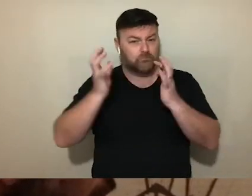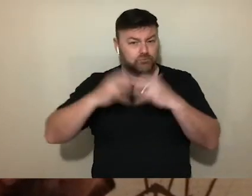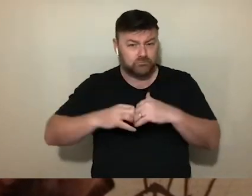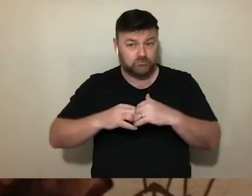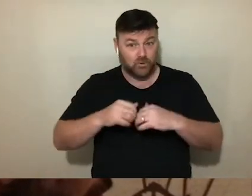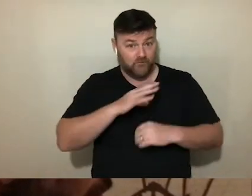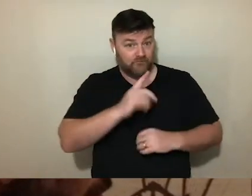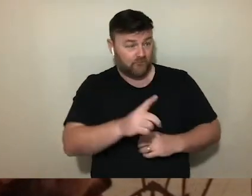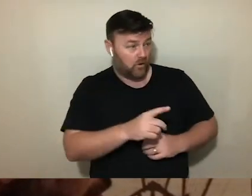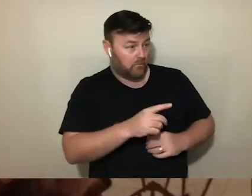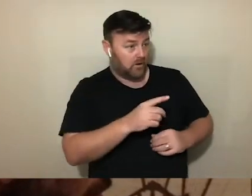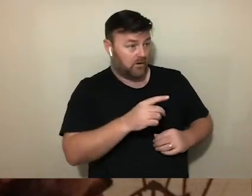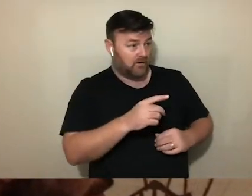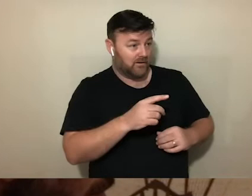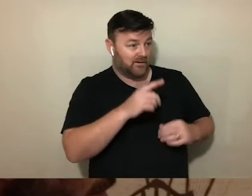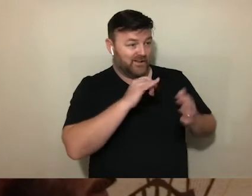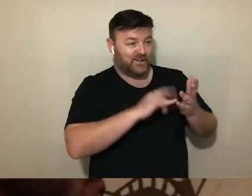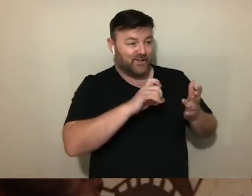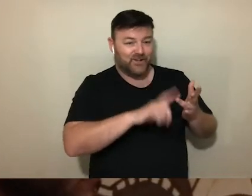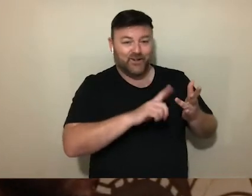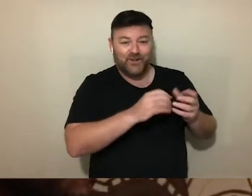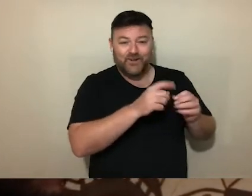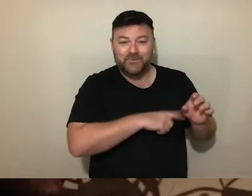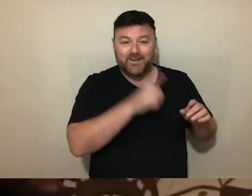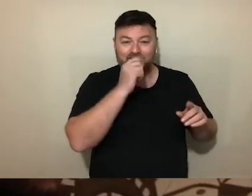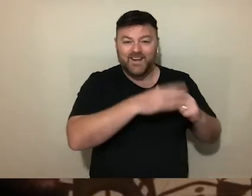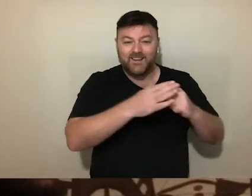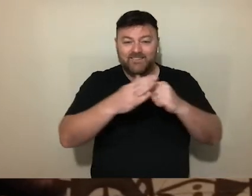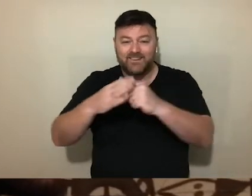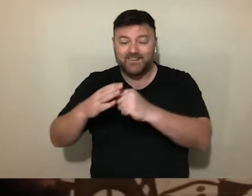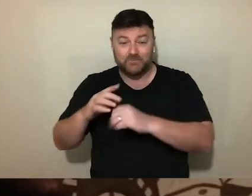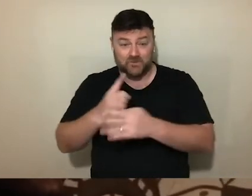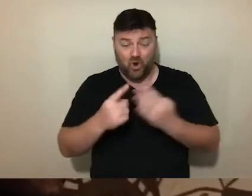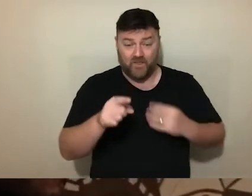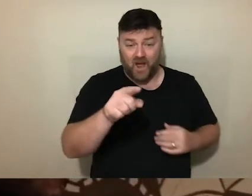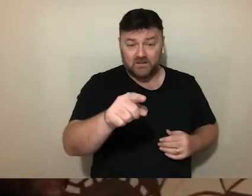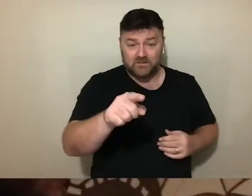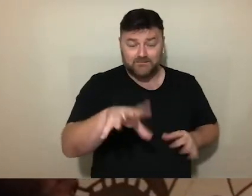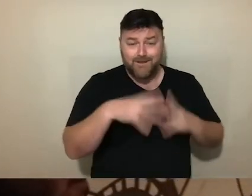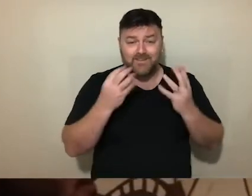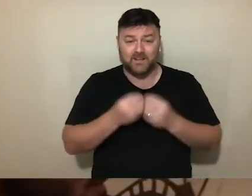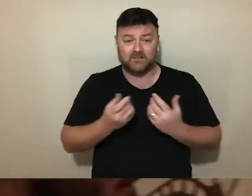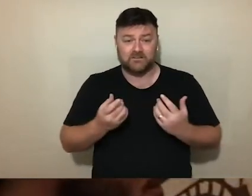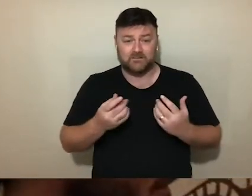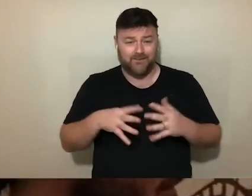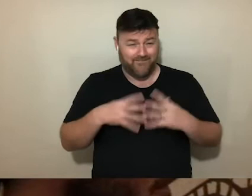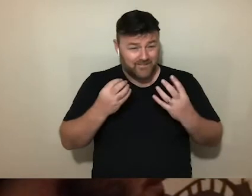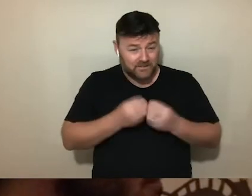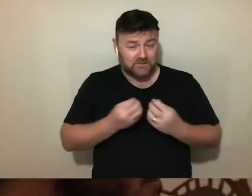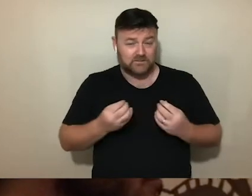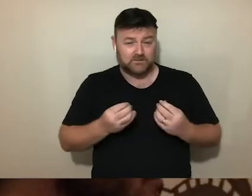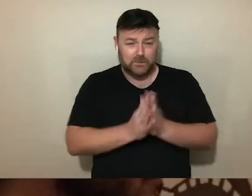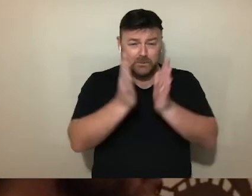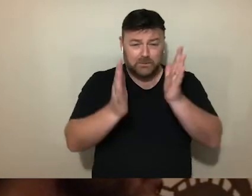But it's not just that. It's all of it. The whole burning lot of it. I